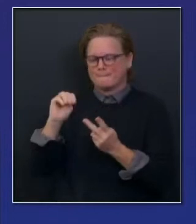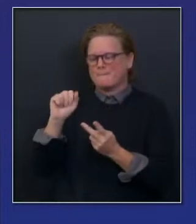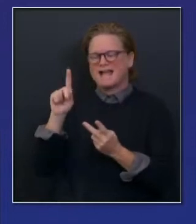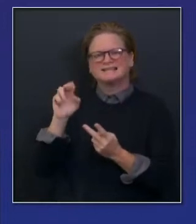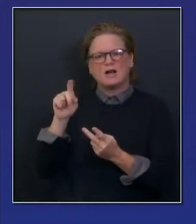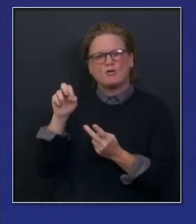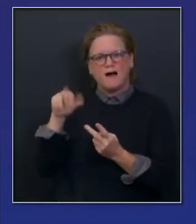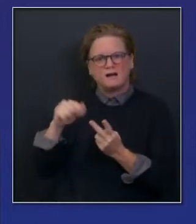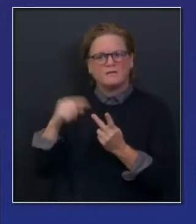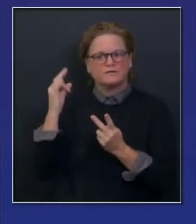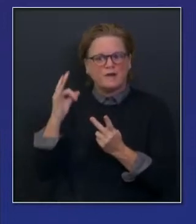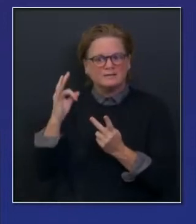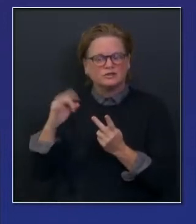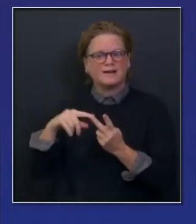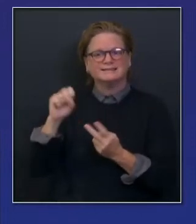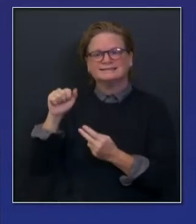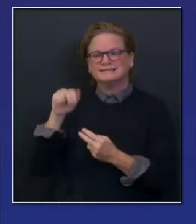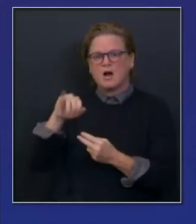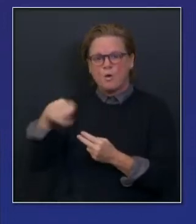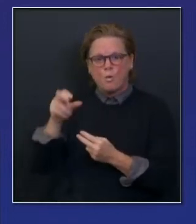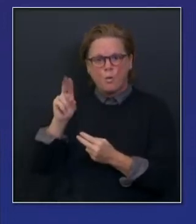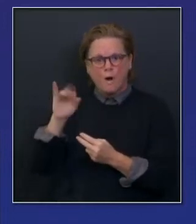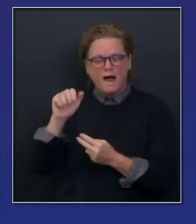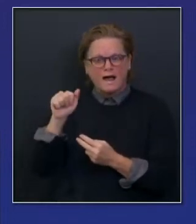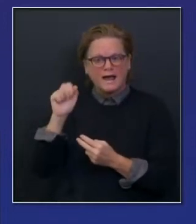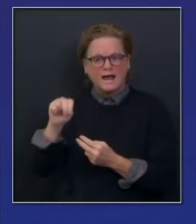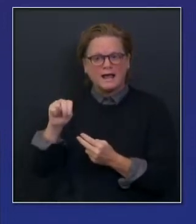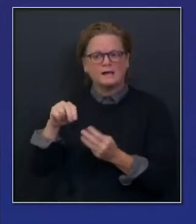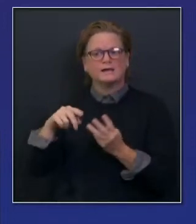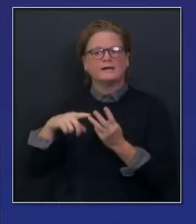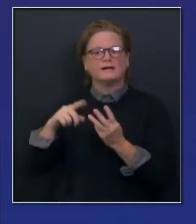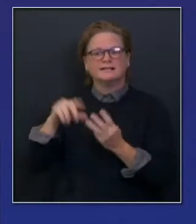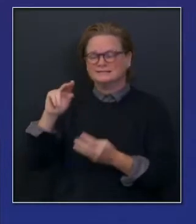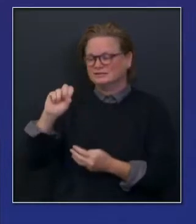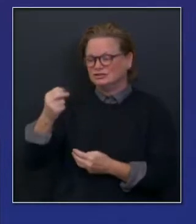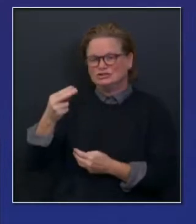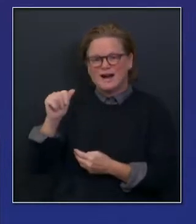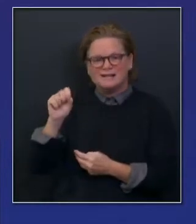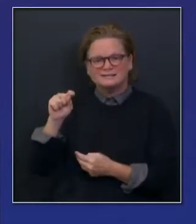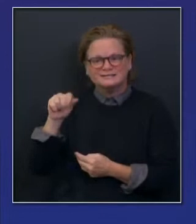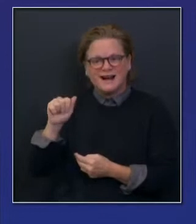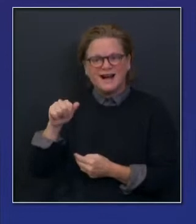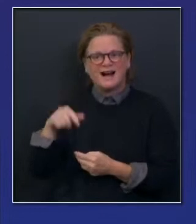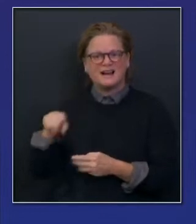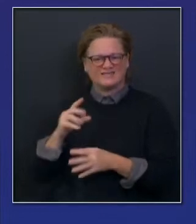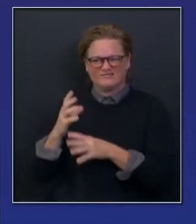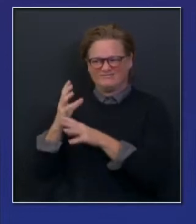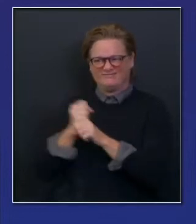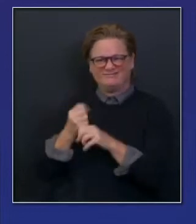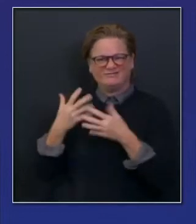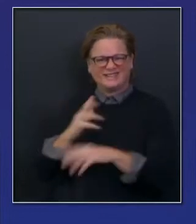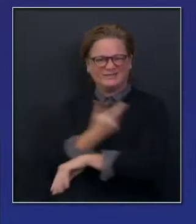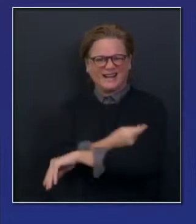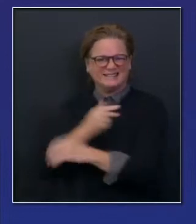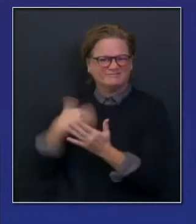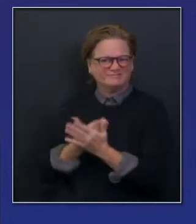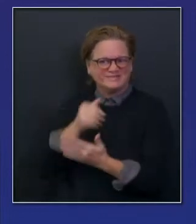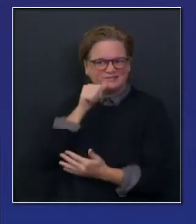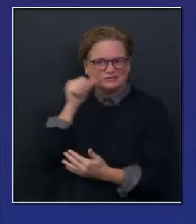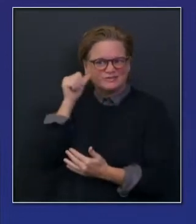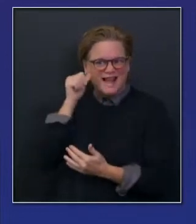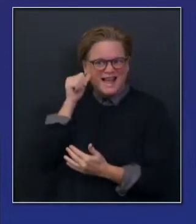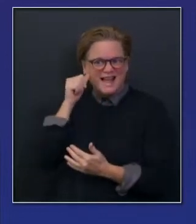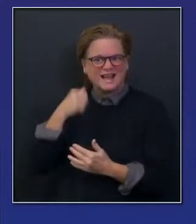vaccines have indeed arrived. So four locations yesterday, 24 more locations today. We anticipate